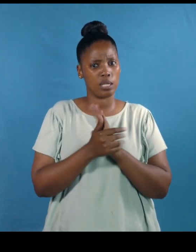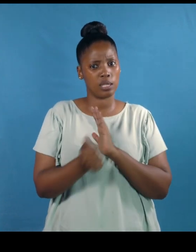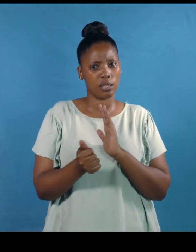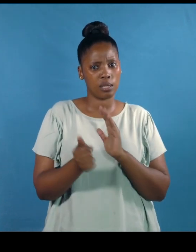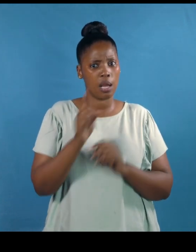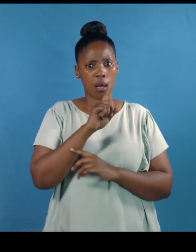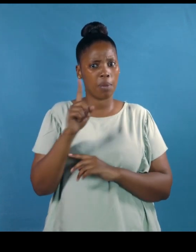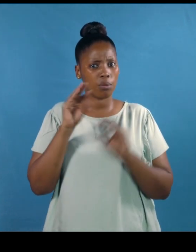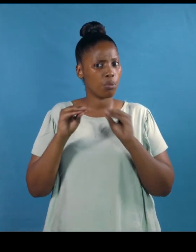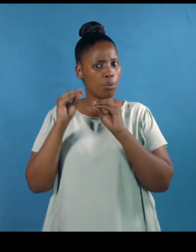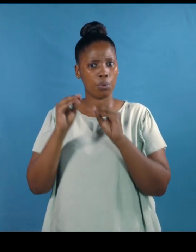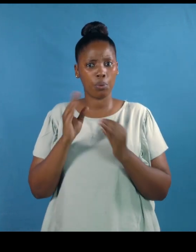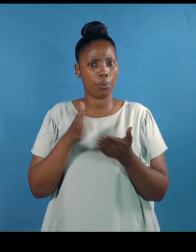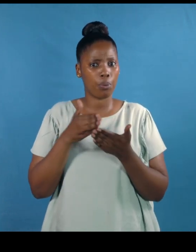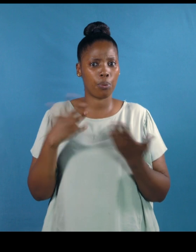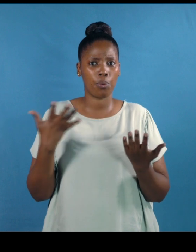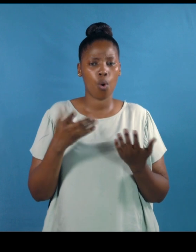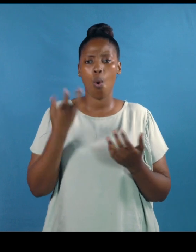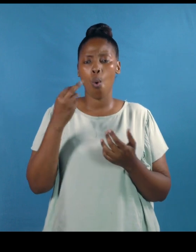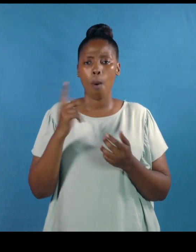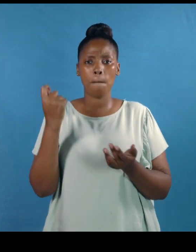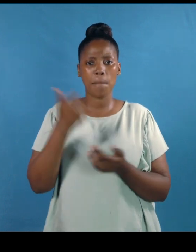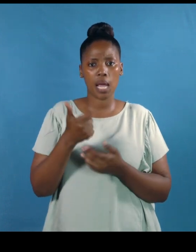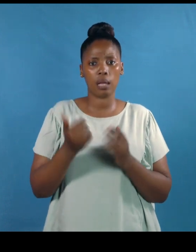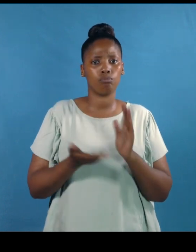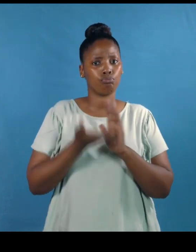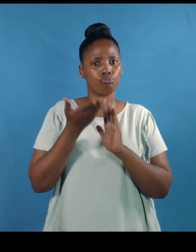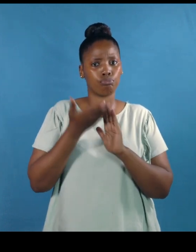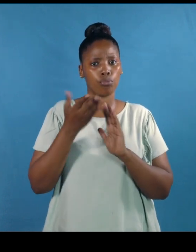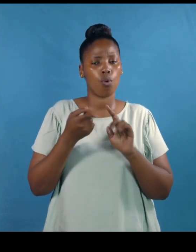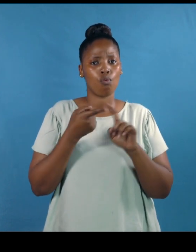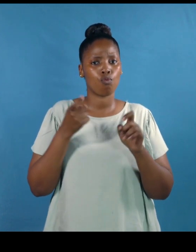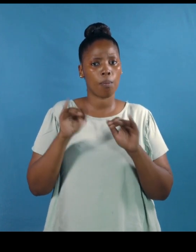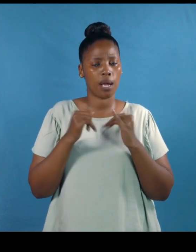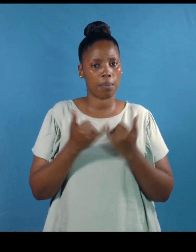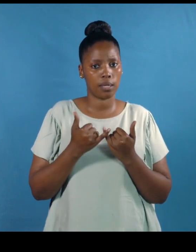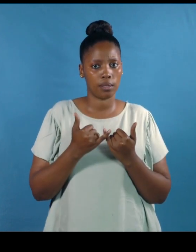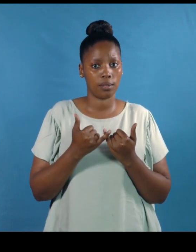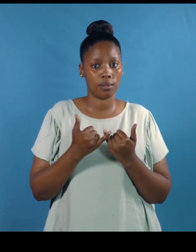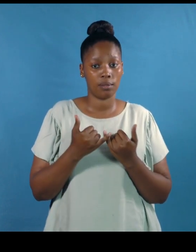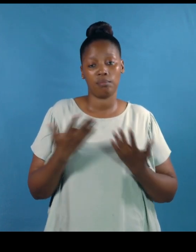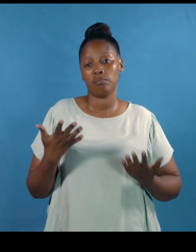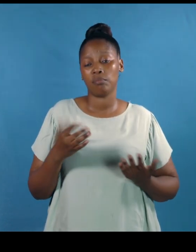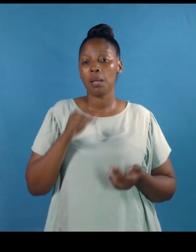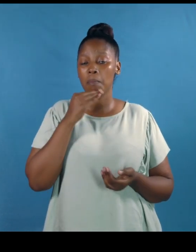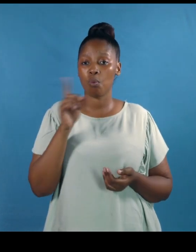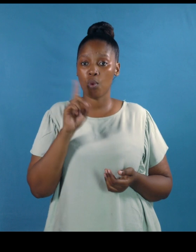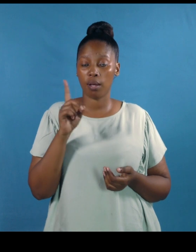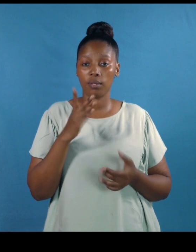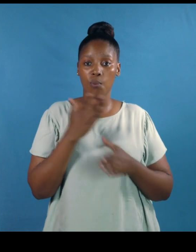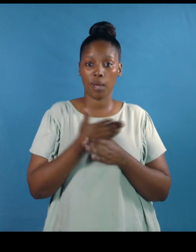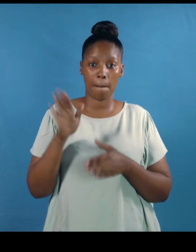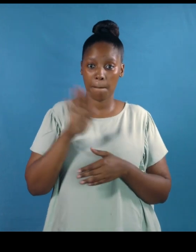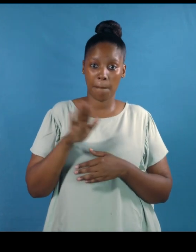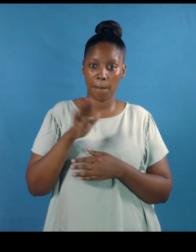no promotion or pay increase coming from your company it happens which means maybe your workplace is just